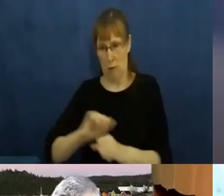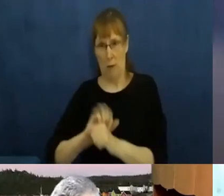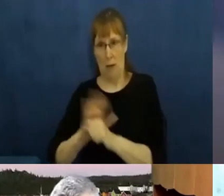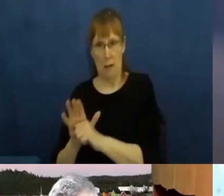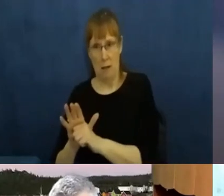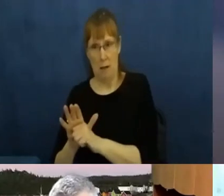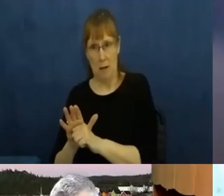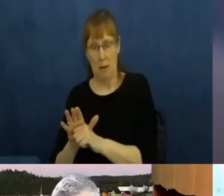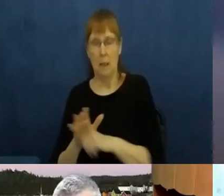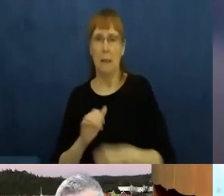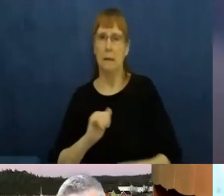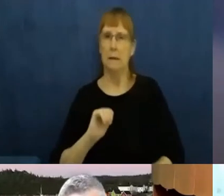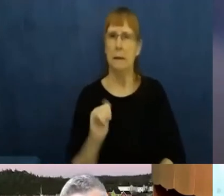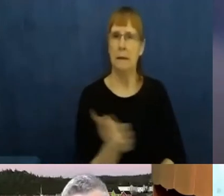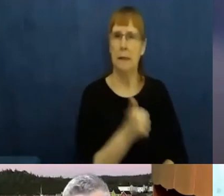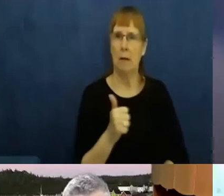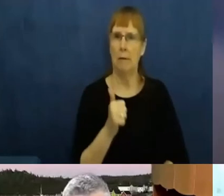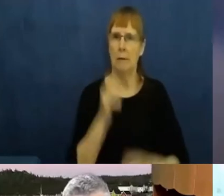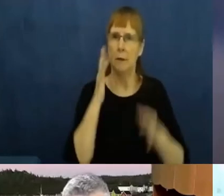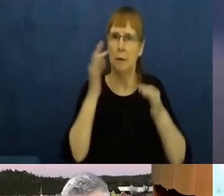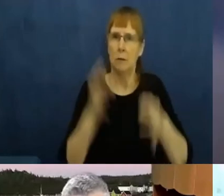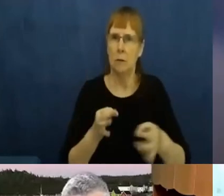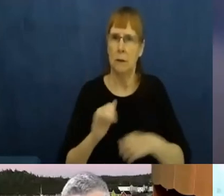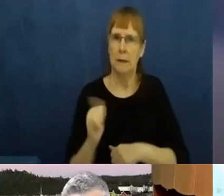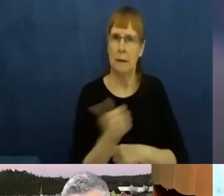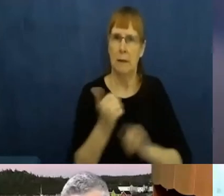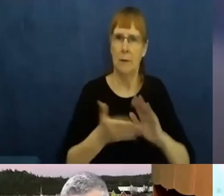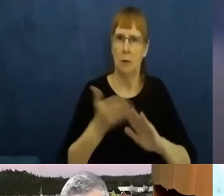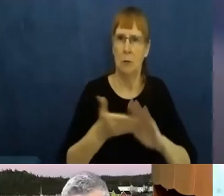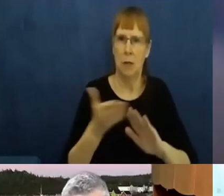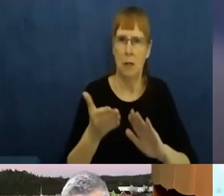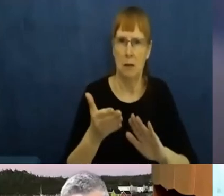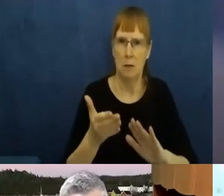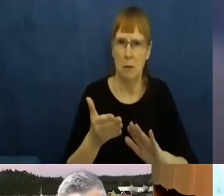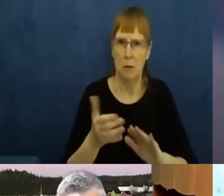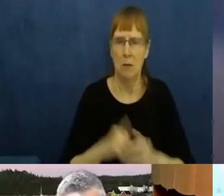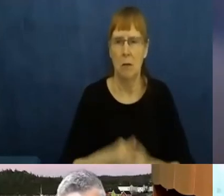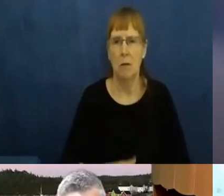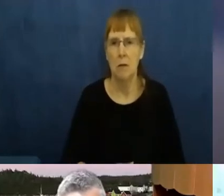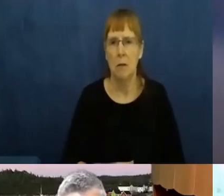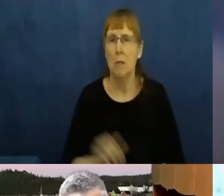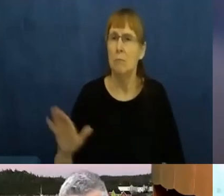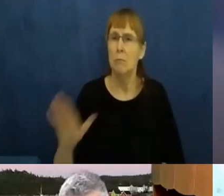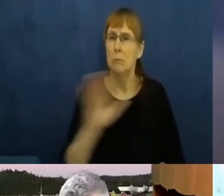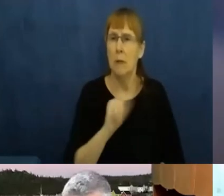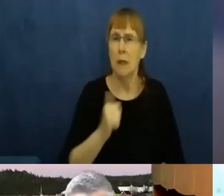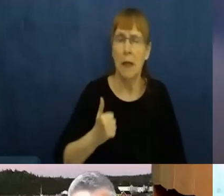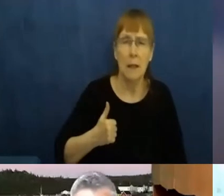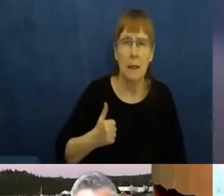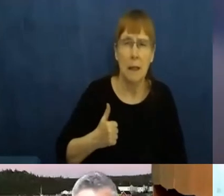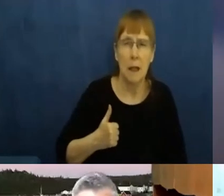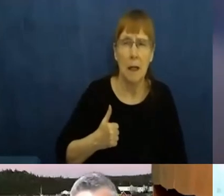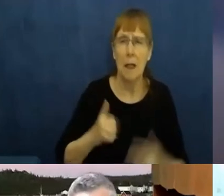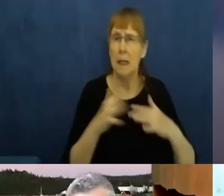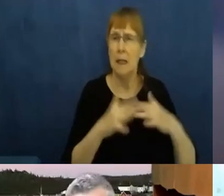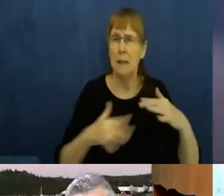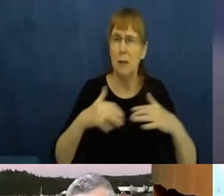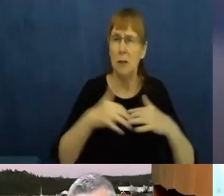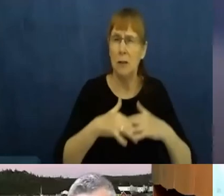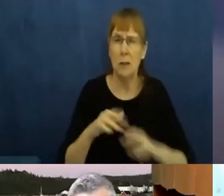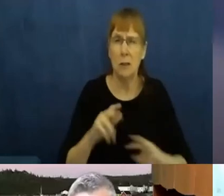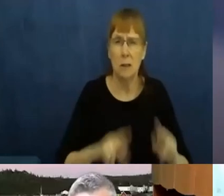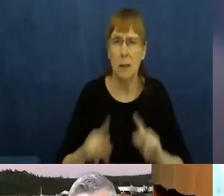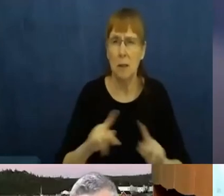indigenous rights and health. And all indigenous people in the nation are, are clearly, uh,